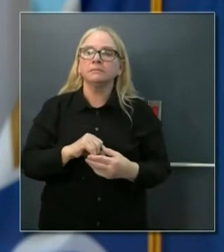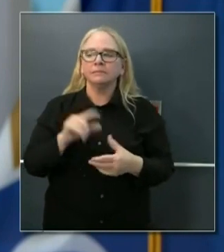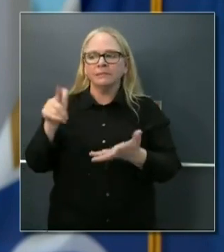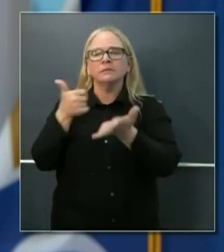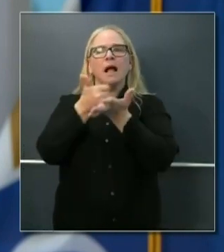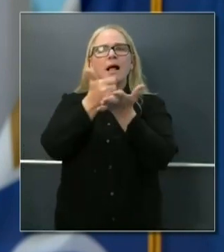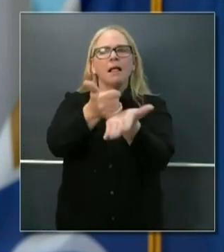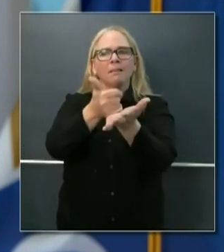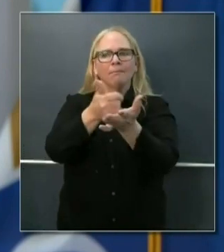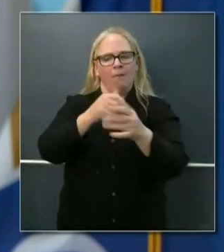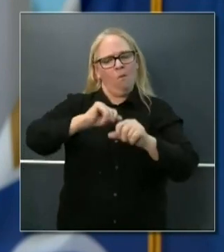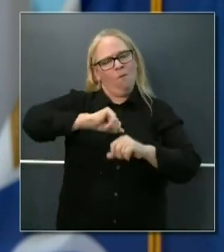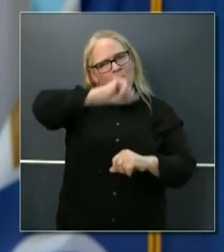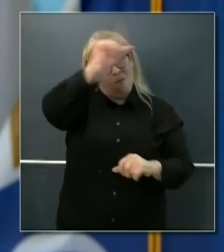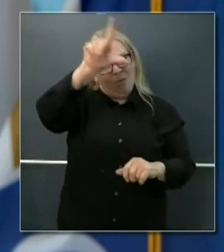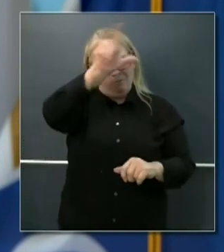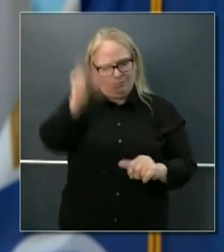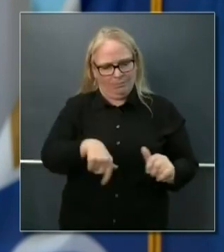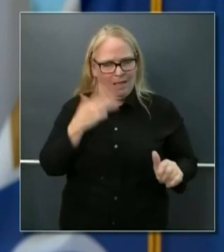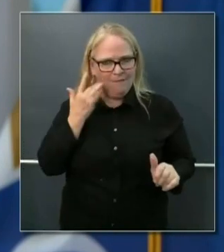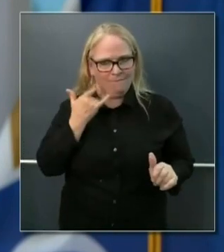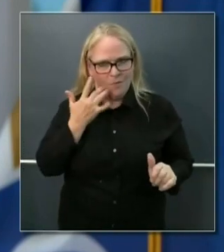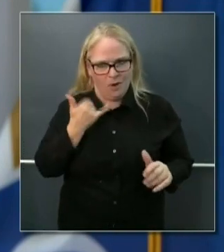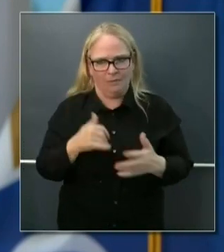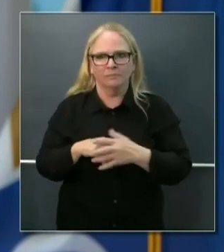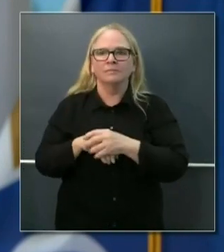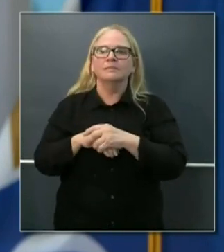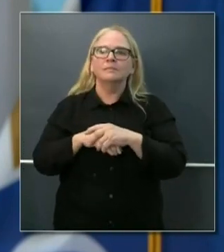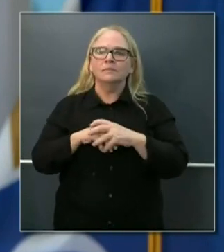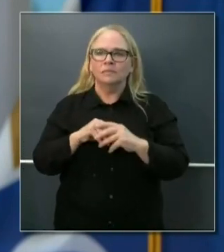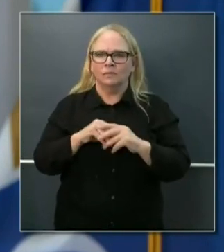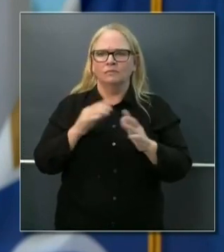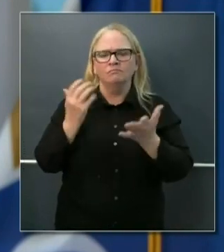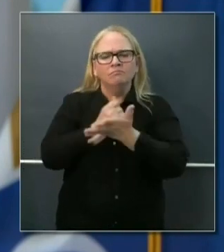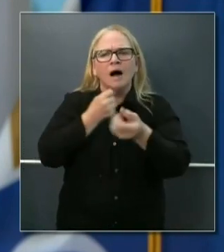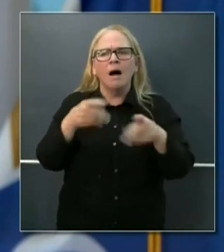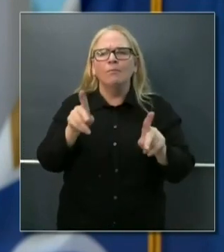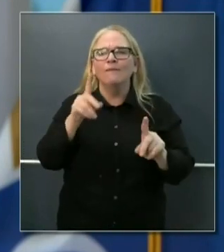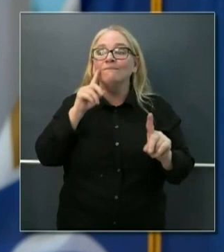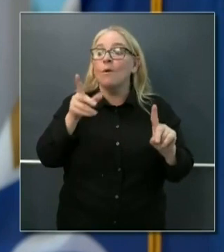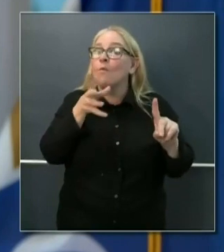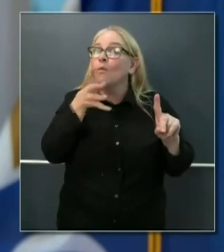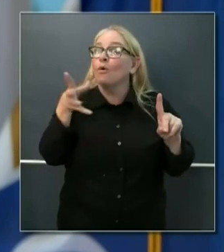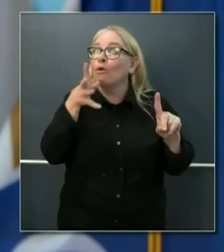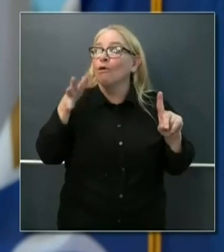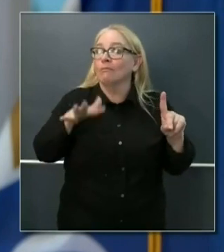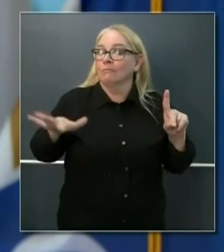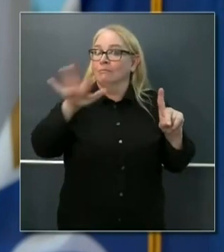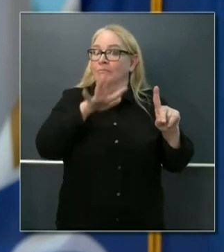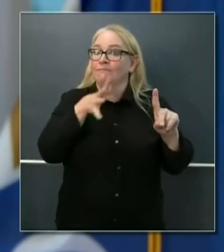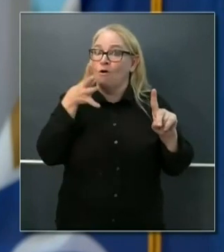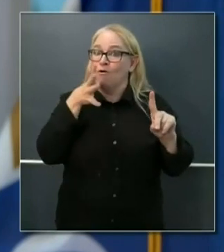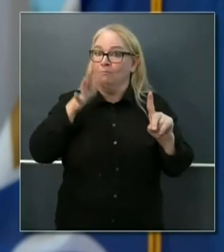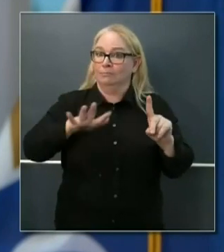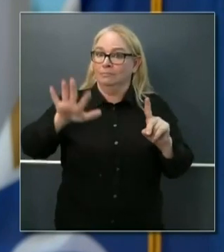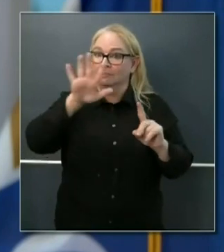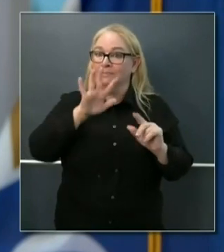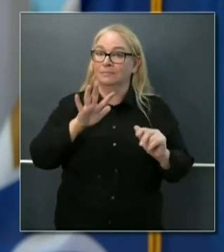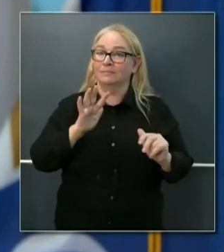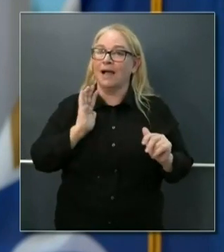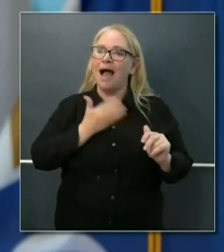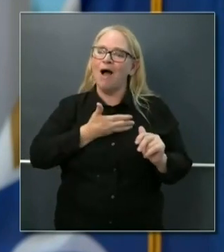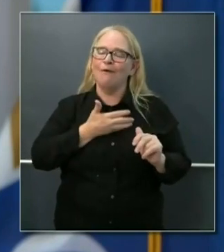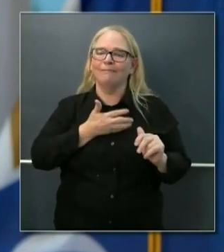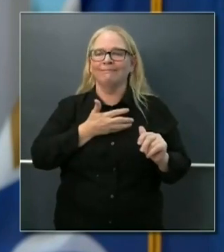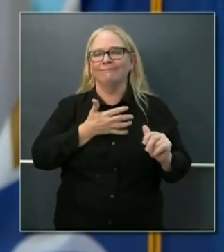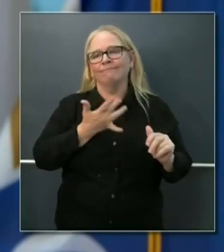California. This, we think, is a real opportunity for rural California as well, some of our favorite dining spots that may be